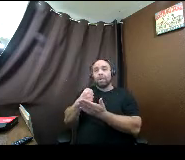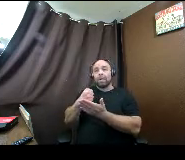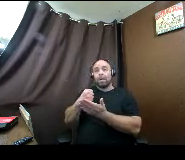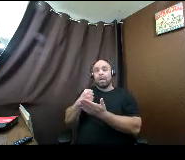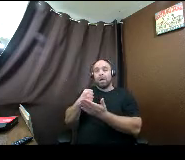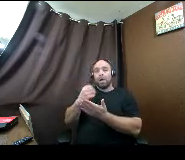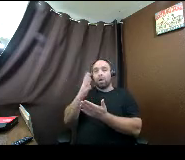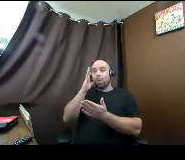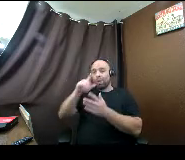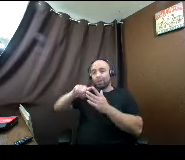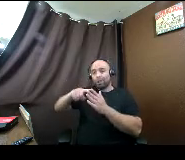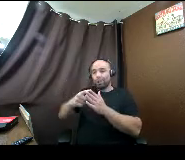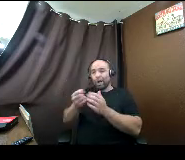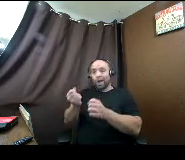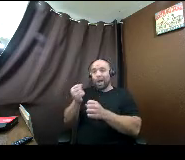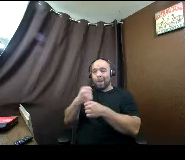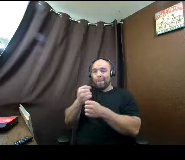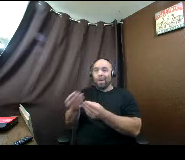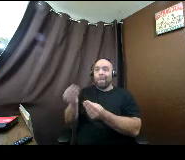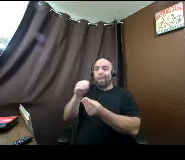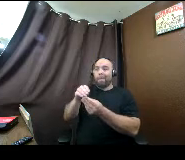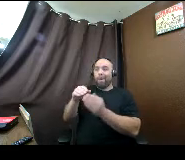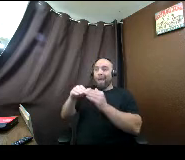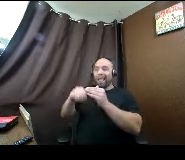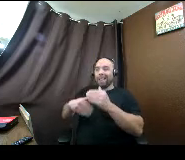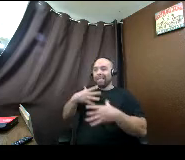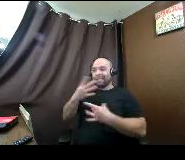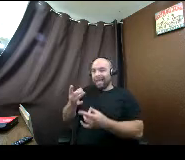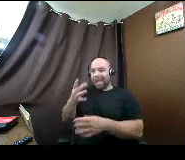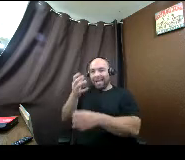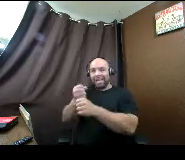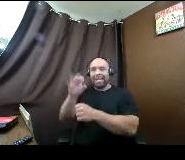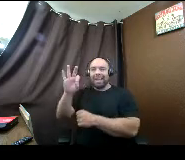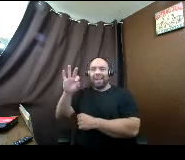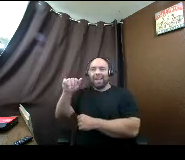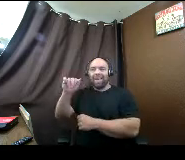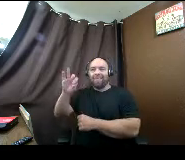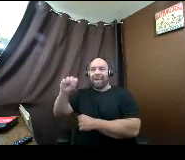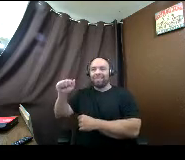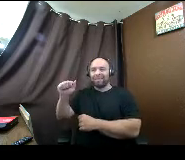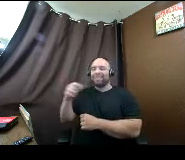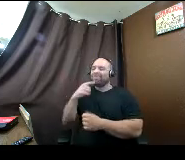will start making it less likely that you get financial aid? just depends.